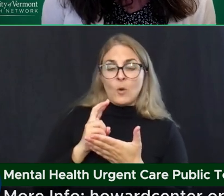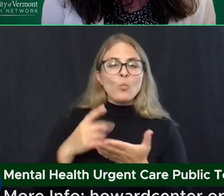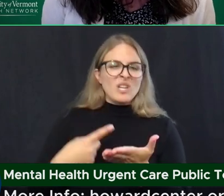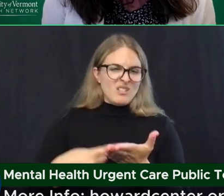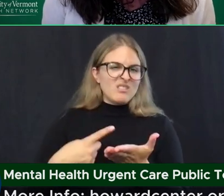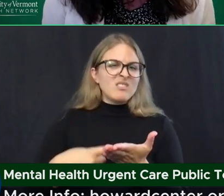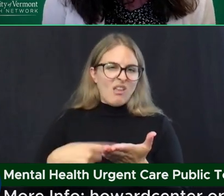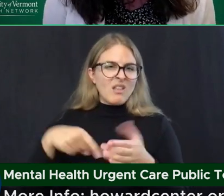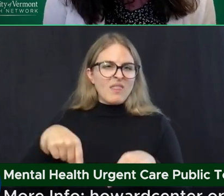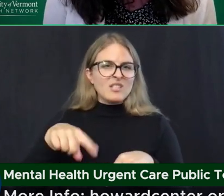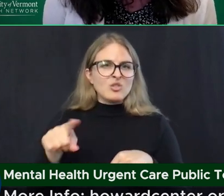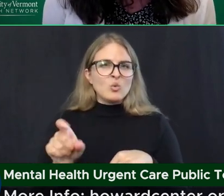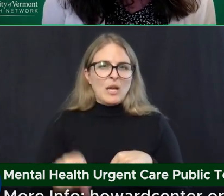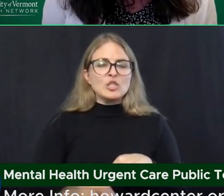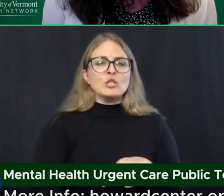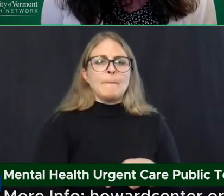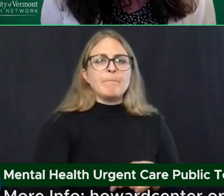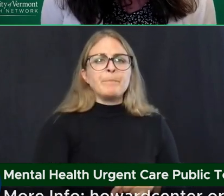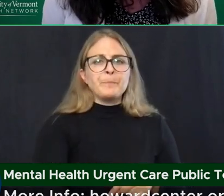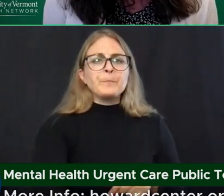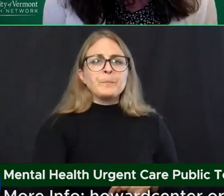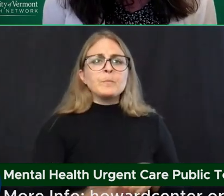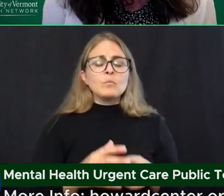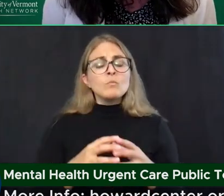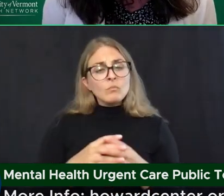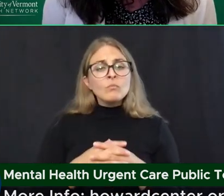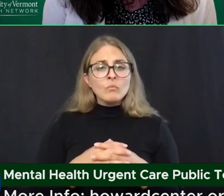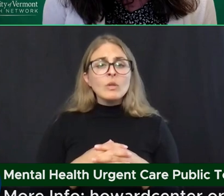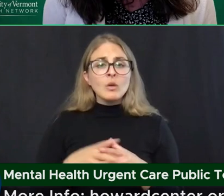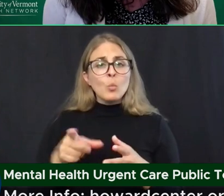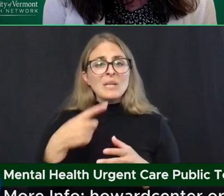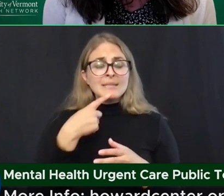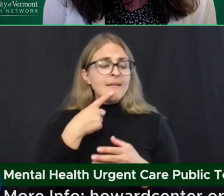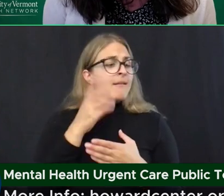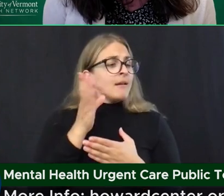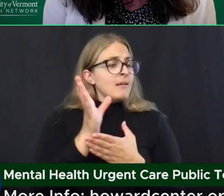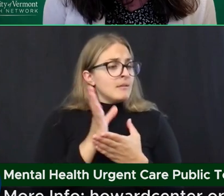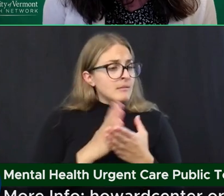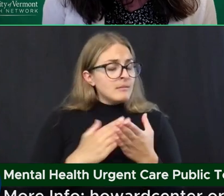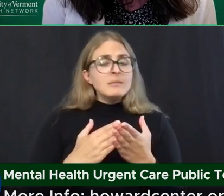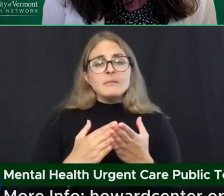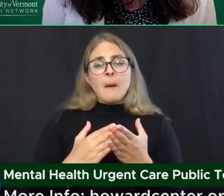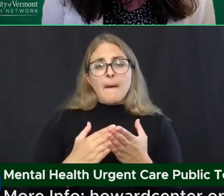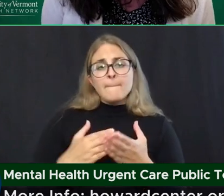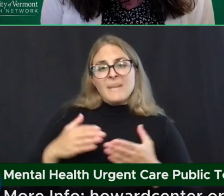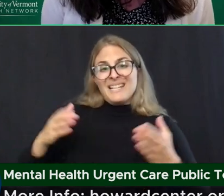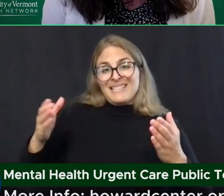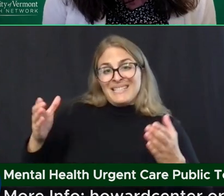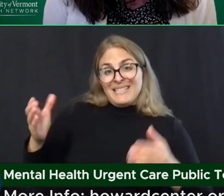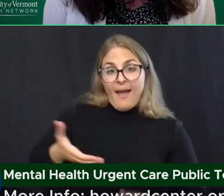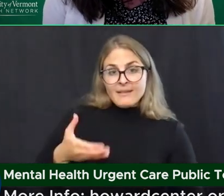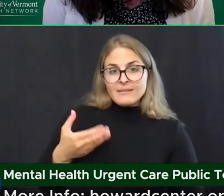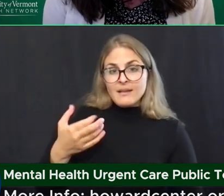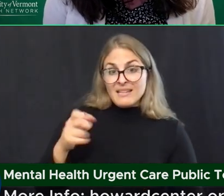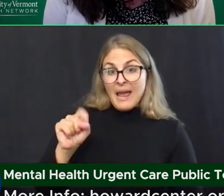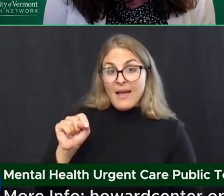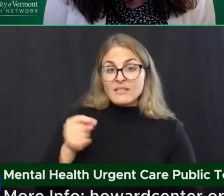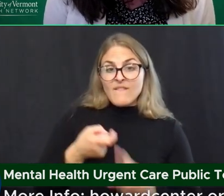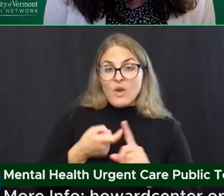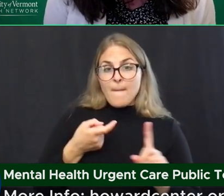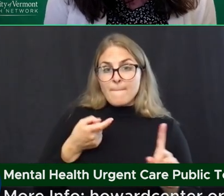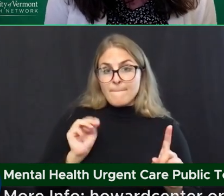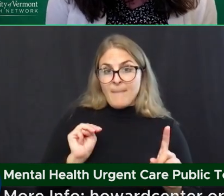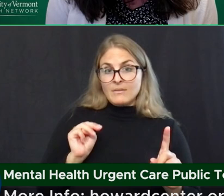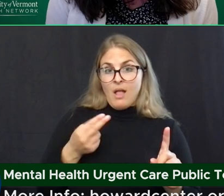Where we landed is that certain patients, certain guests of the mental health urgent care